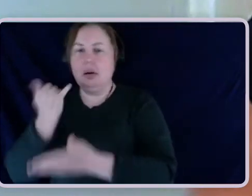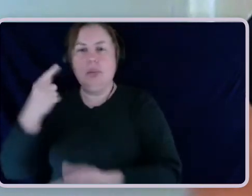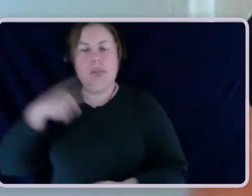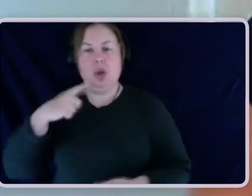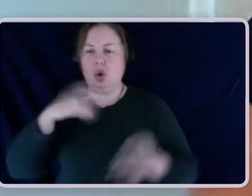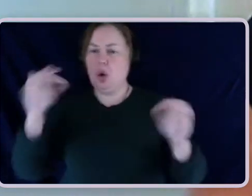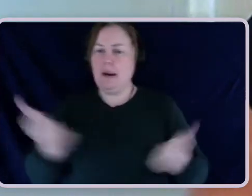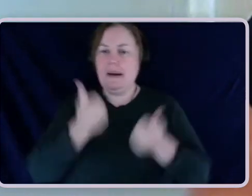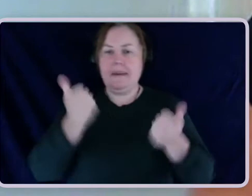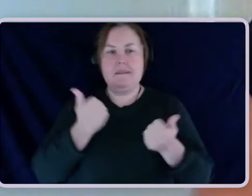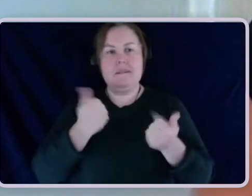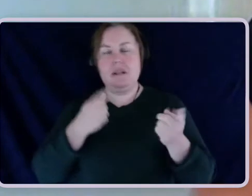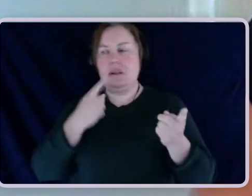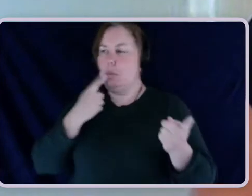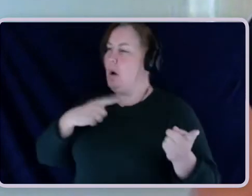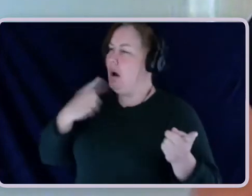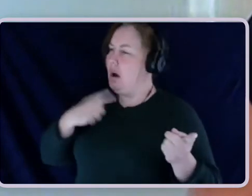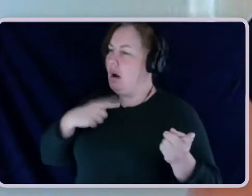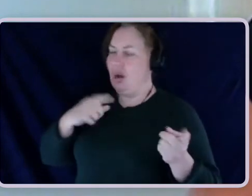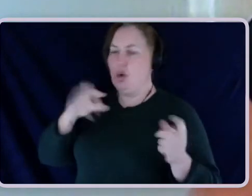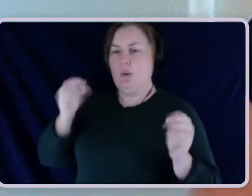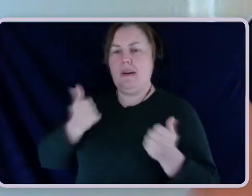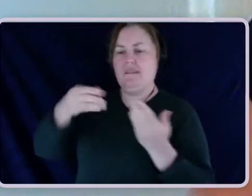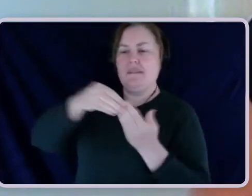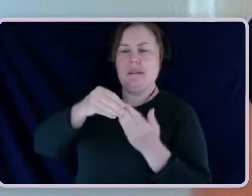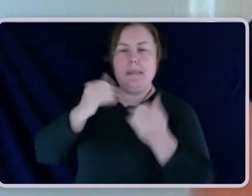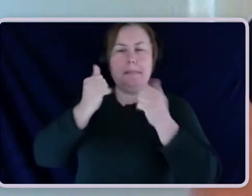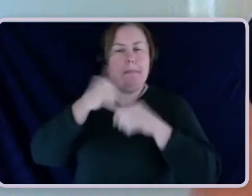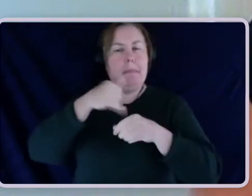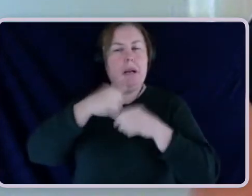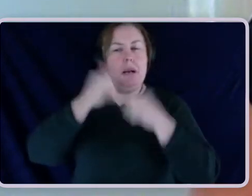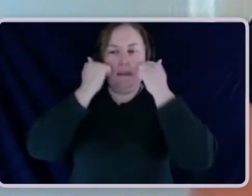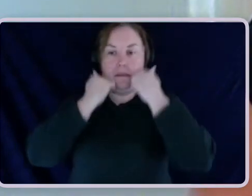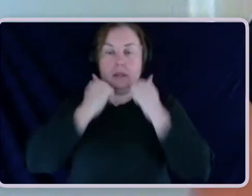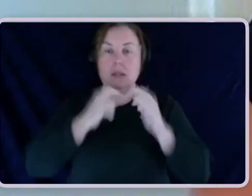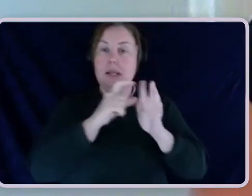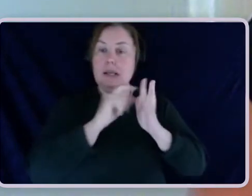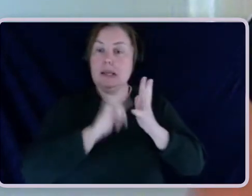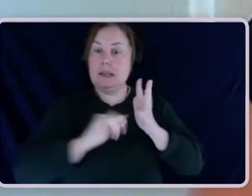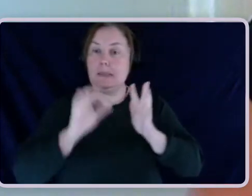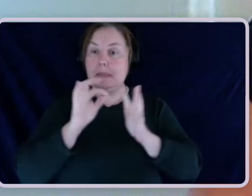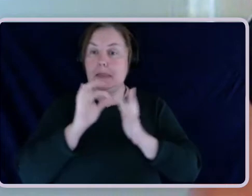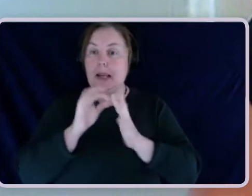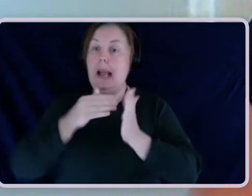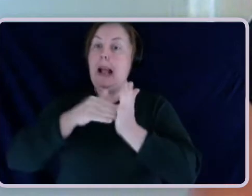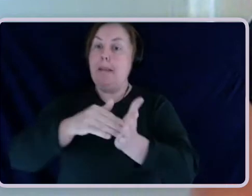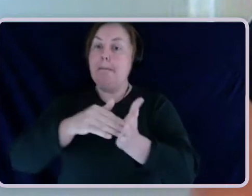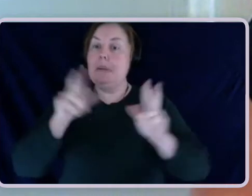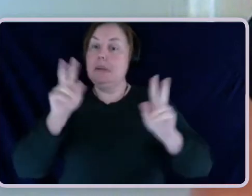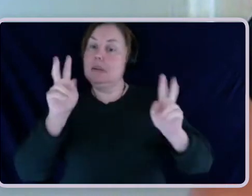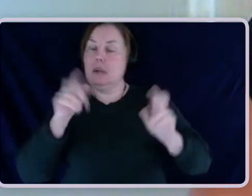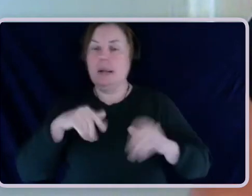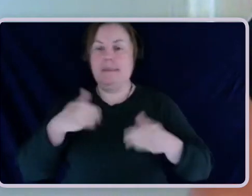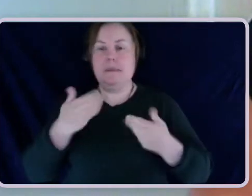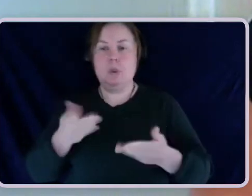DSP Help is a fantastic tool that helps you get the best supportive documentation from your medical specialist,